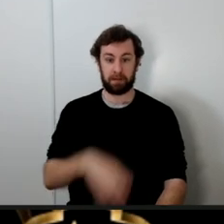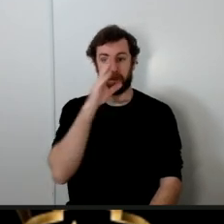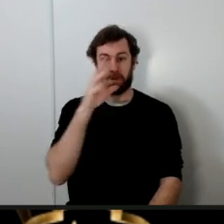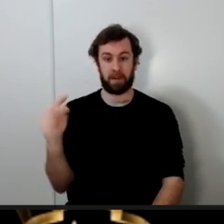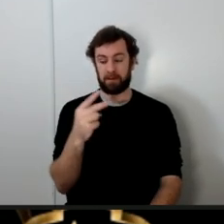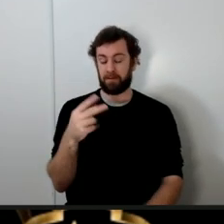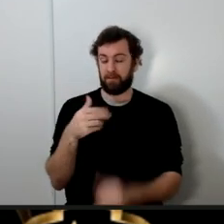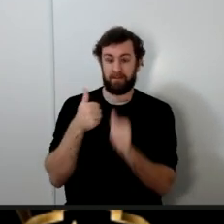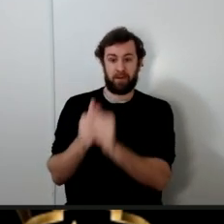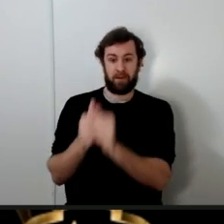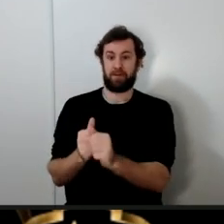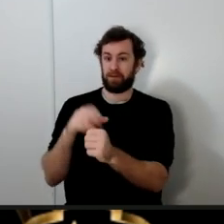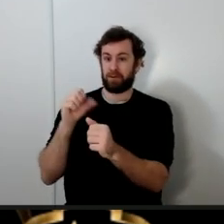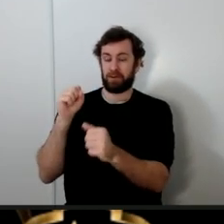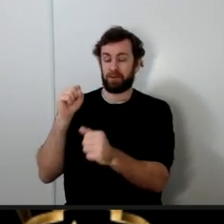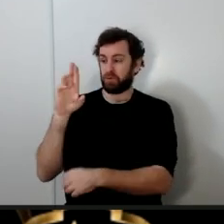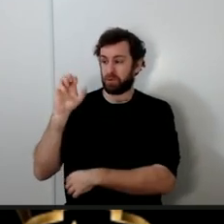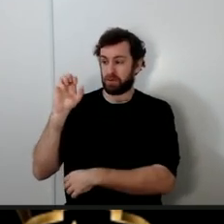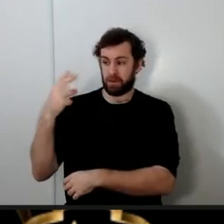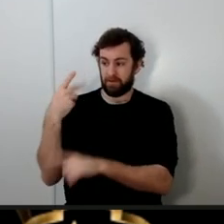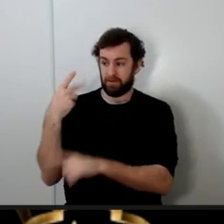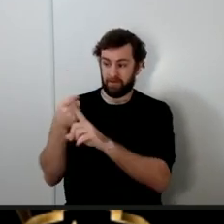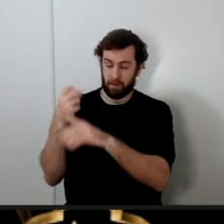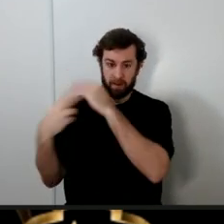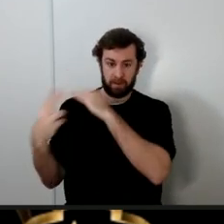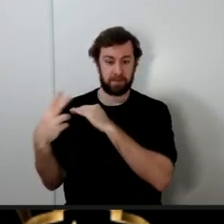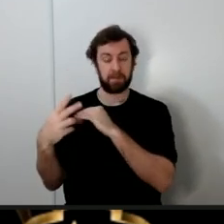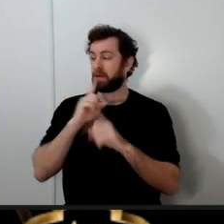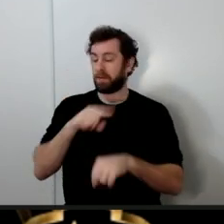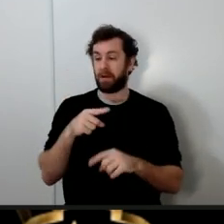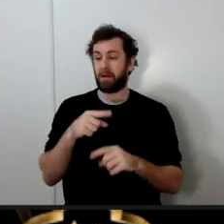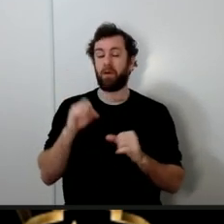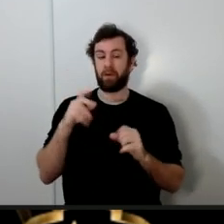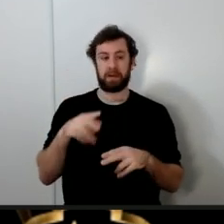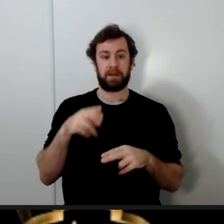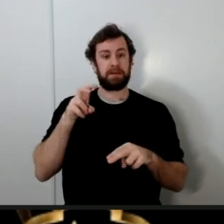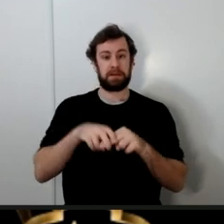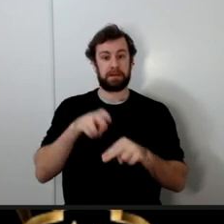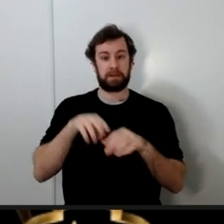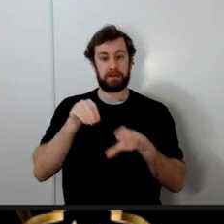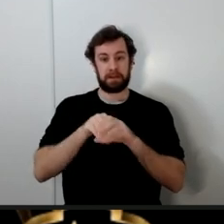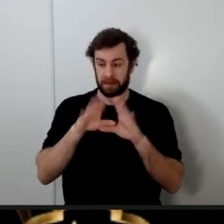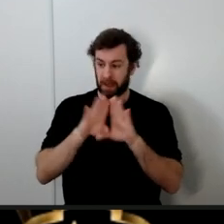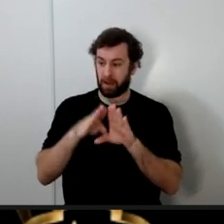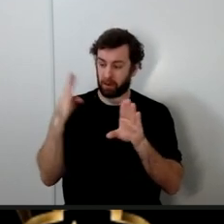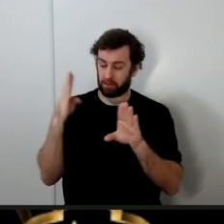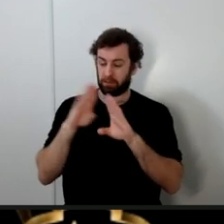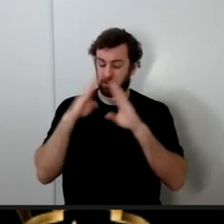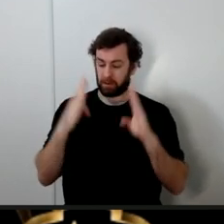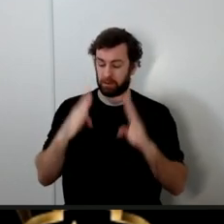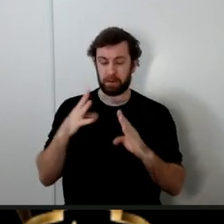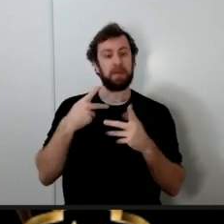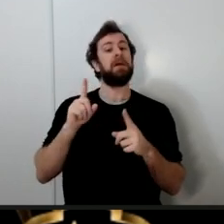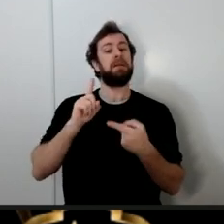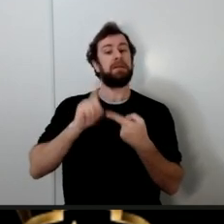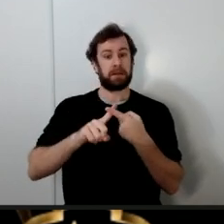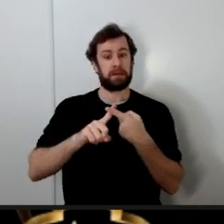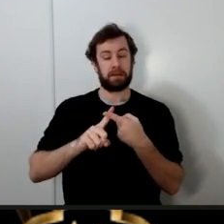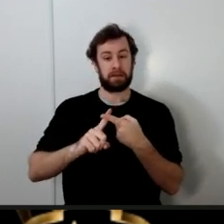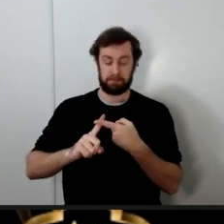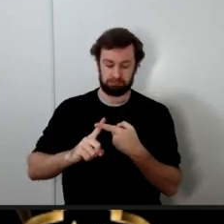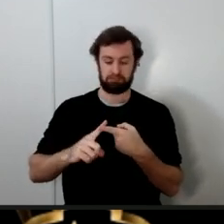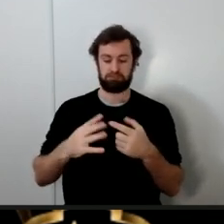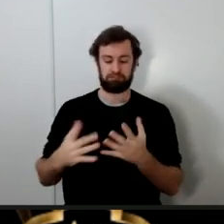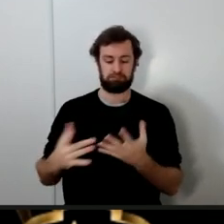and he was commanded by the Prophet that you sit in your house until the entire Quran is compiled he's following the